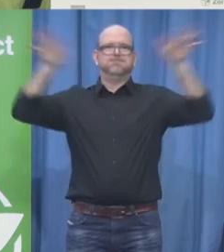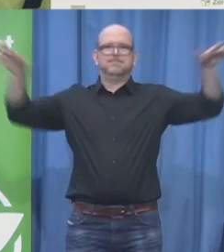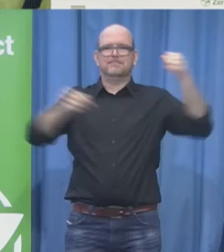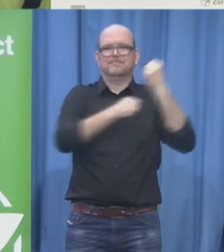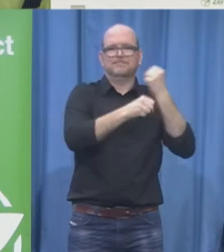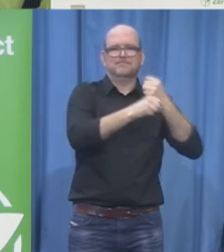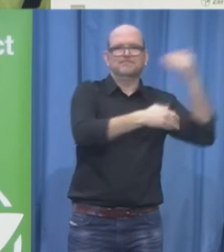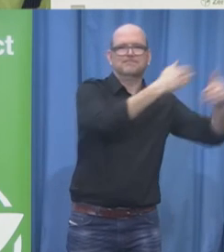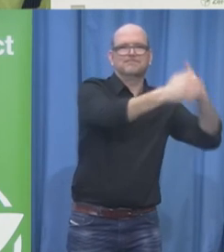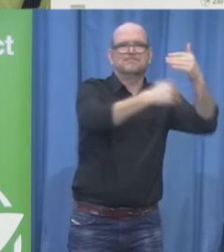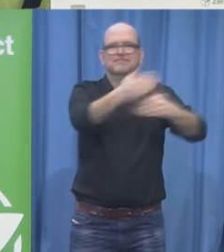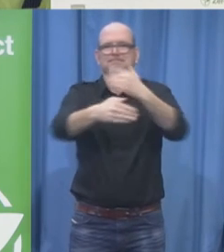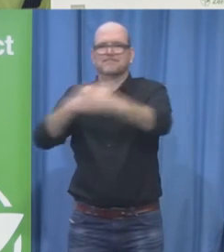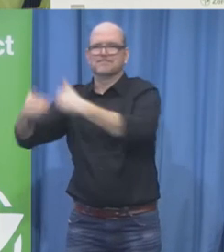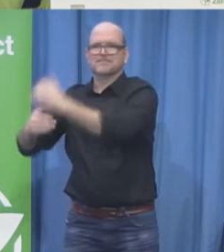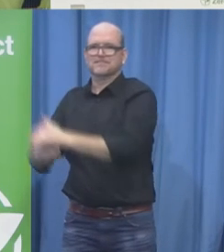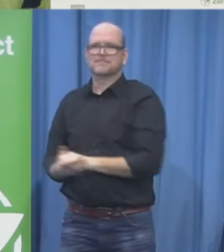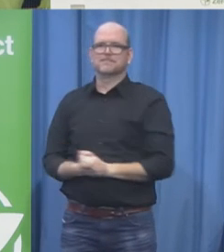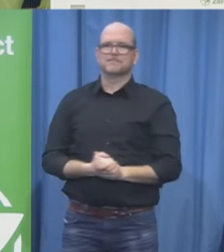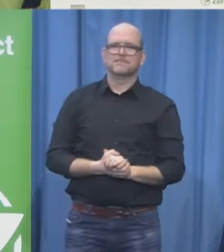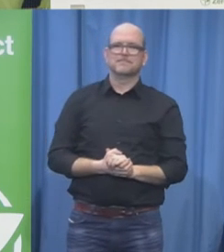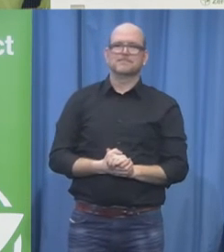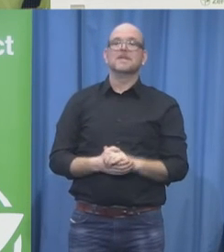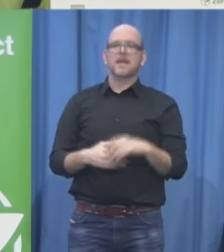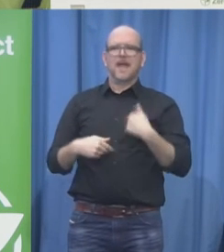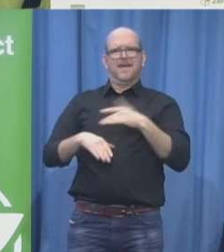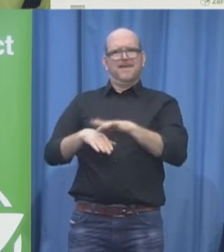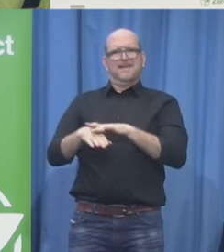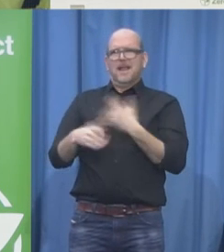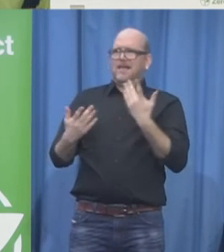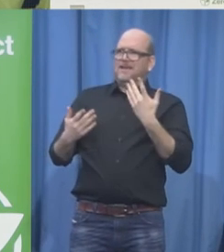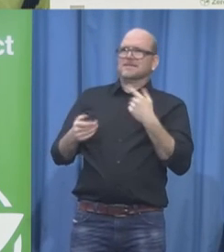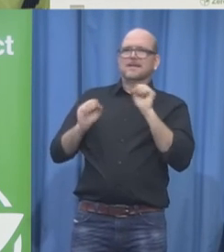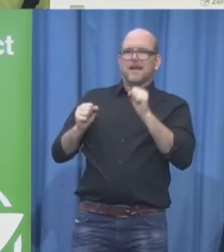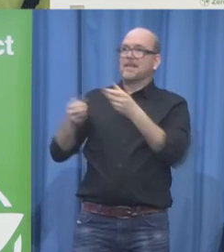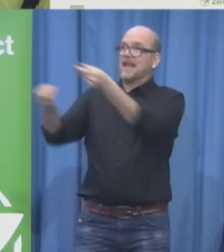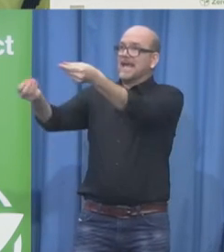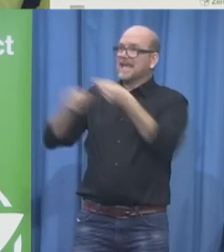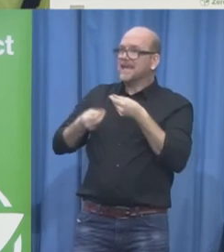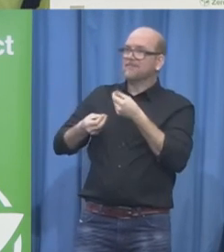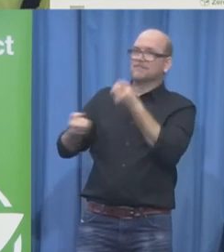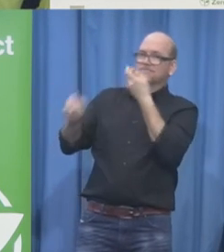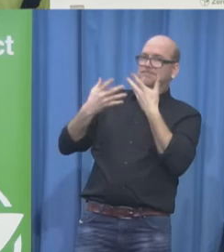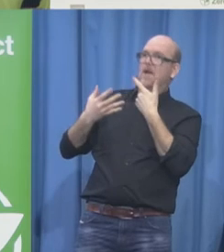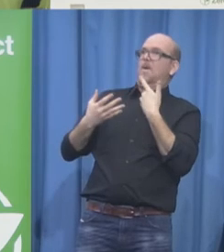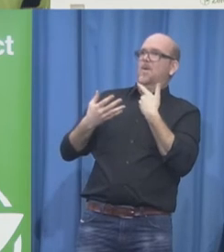here to inspire and be inspired a spirit spirit that is contagious